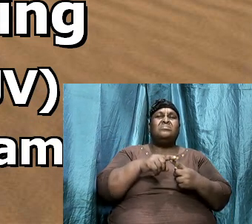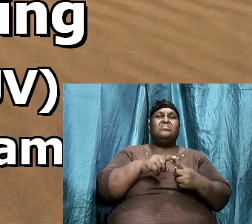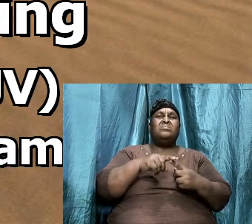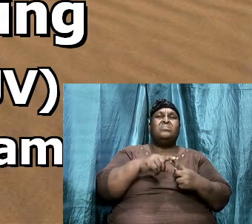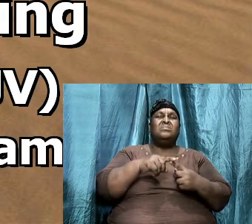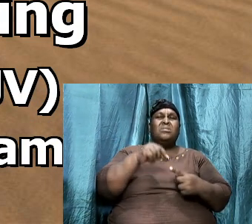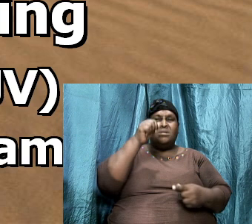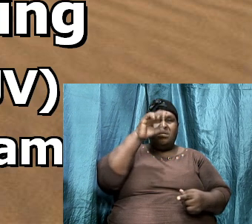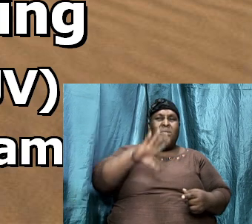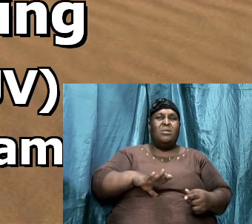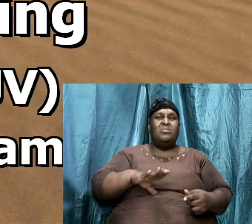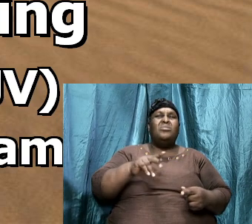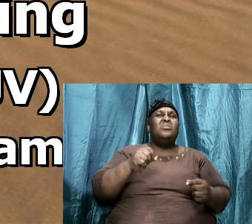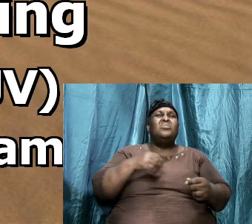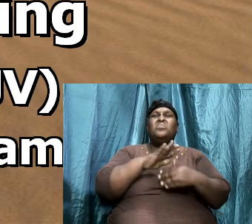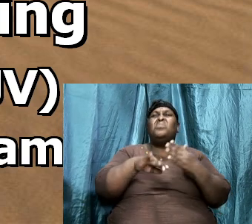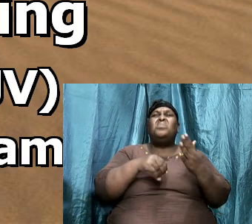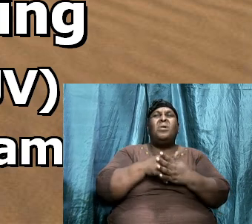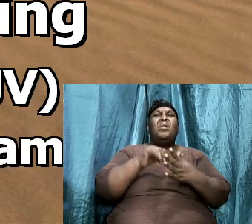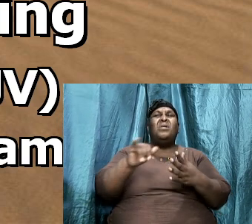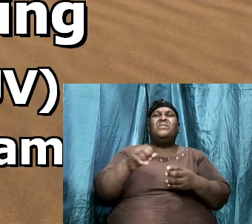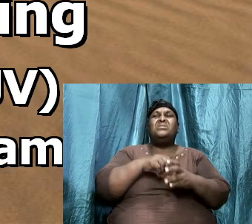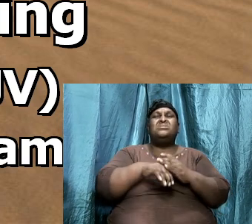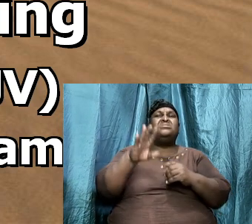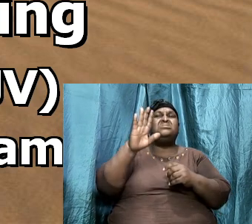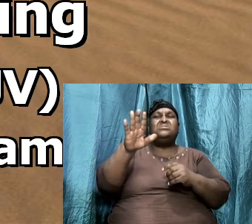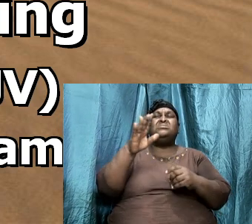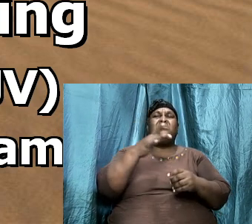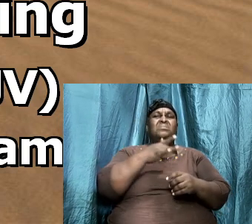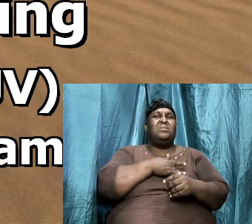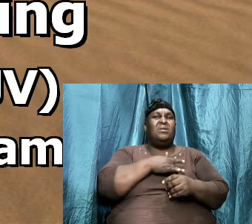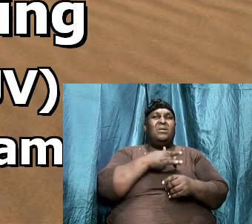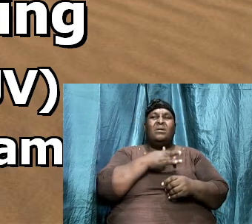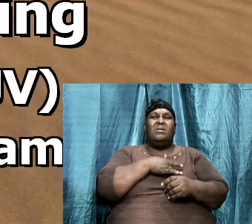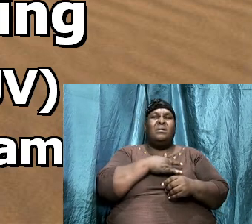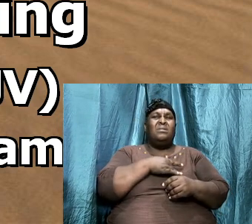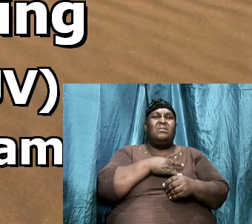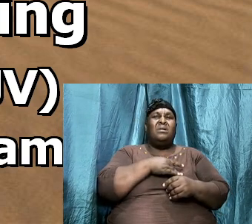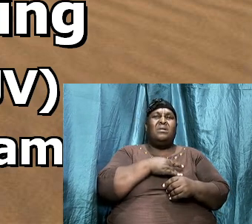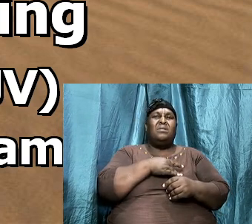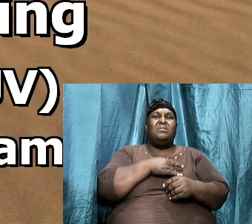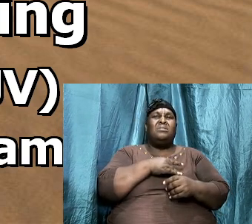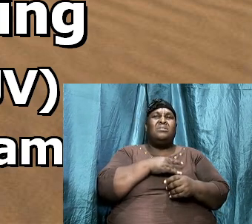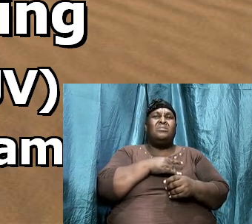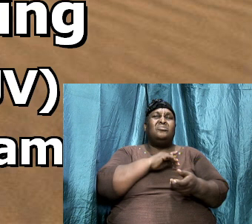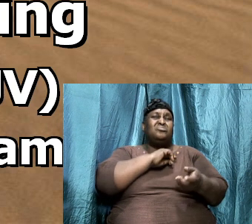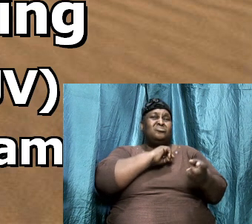do all that is in thine heart turn thee